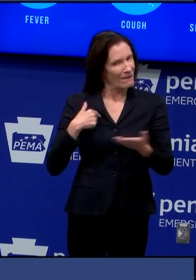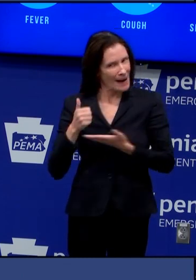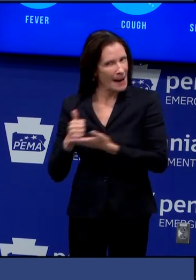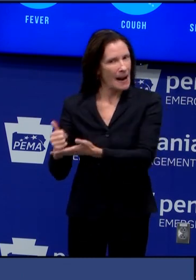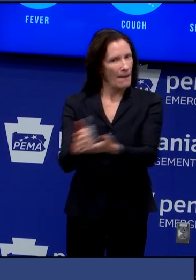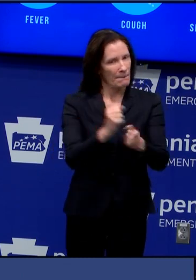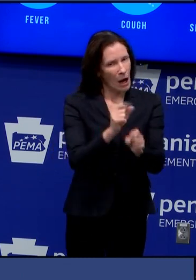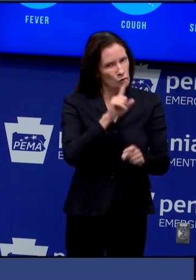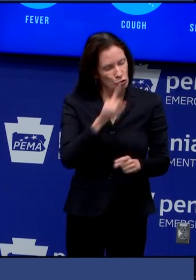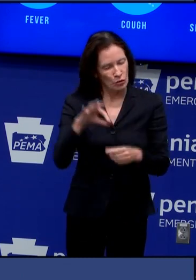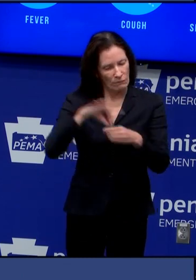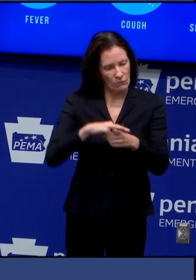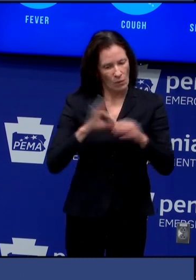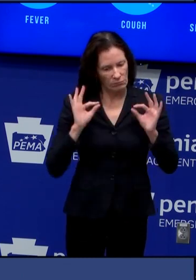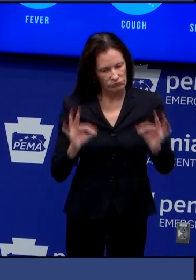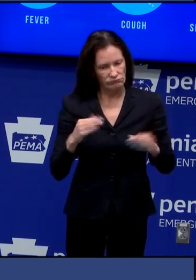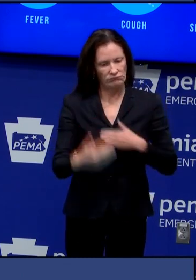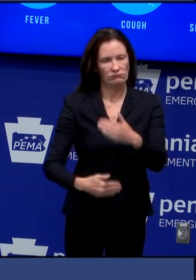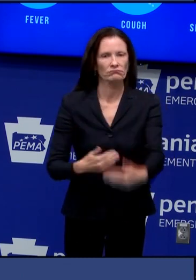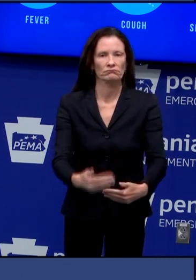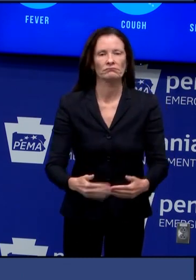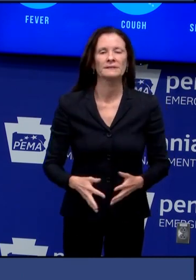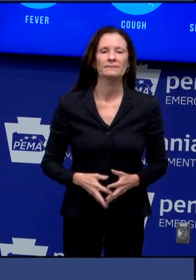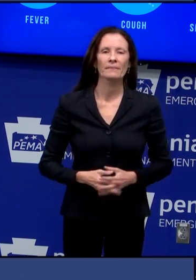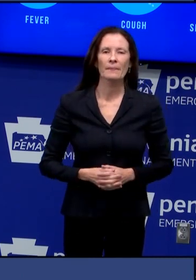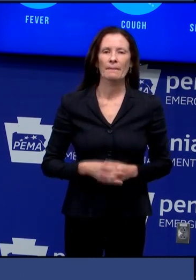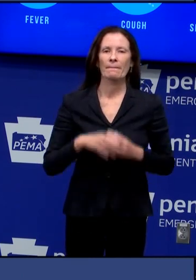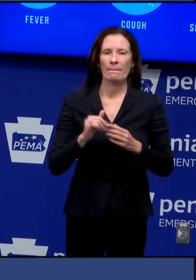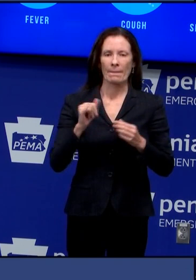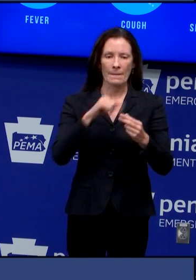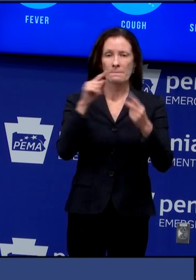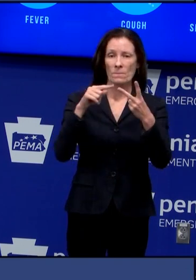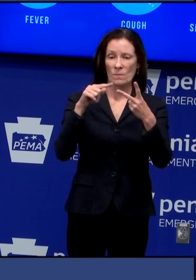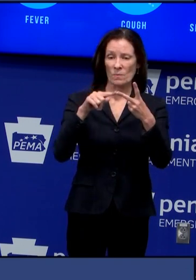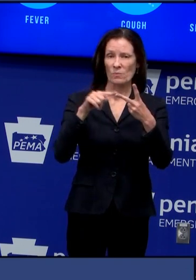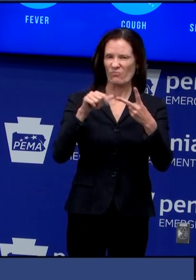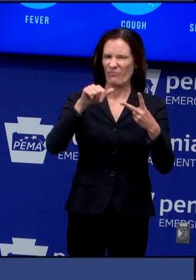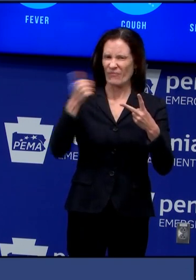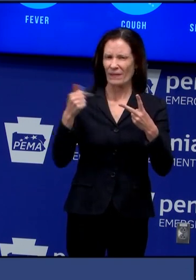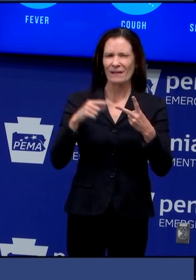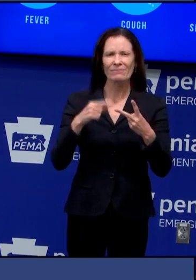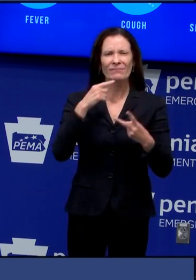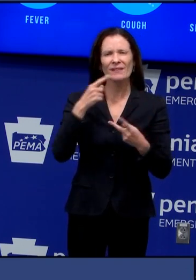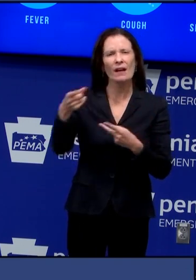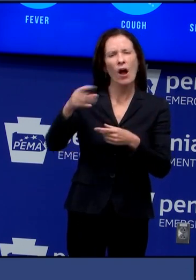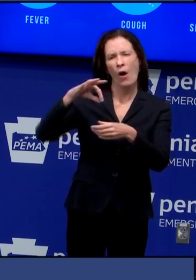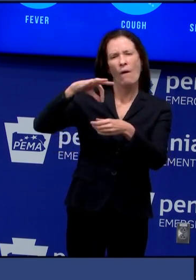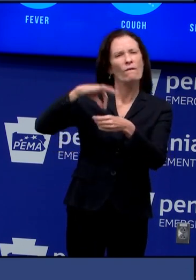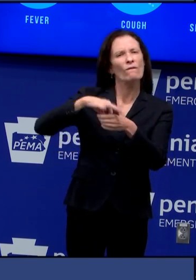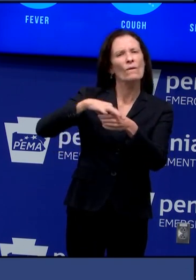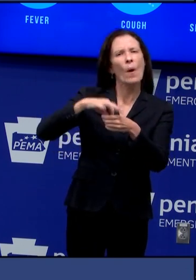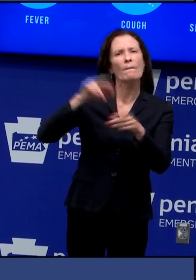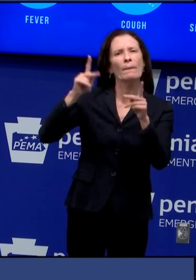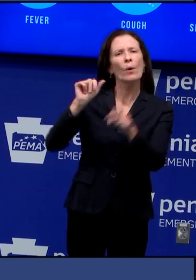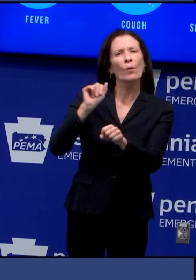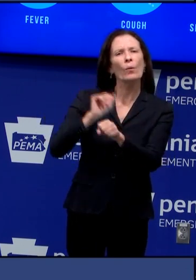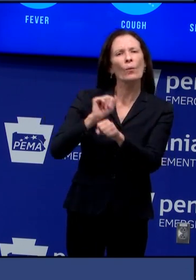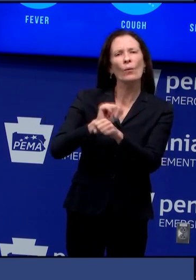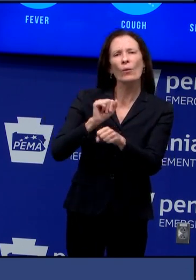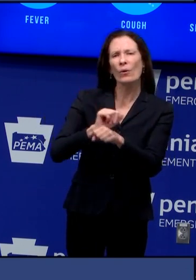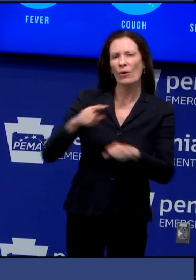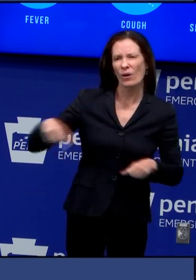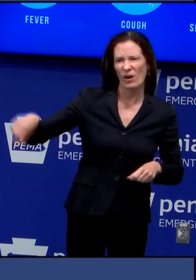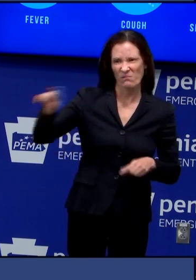of state has issued guidance on polling place staffing that some election directors interpret to mean they must staff a combined polling